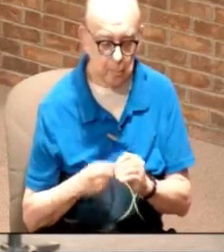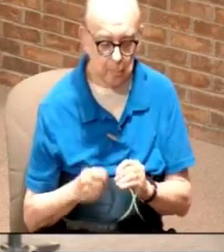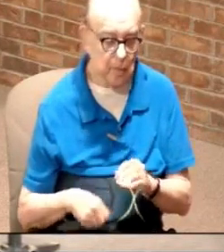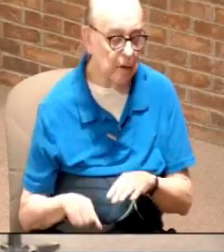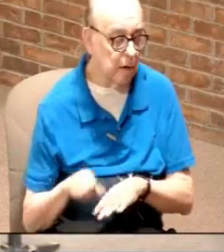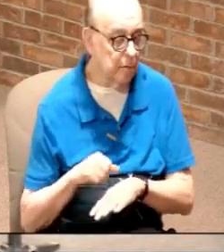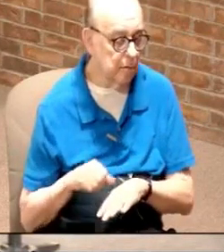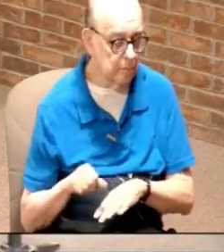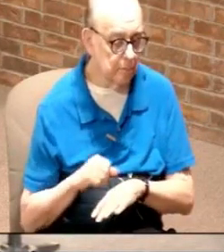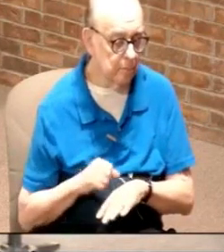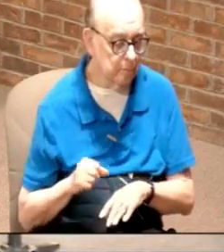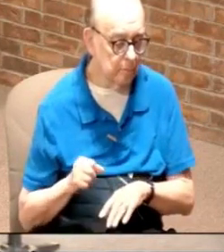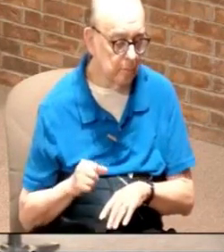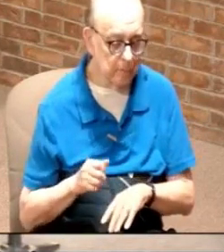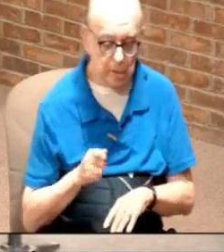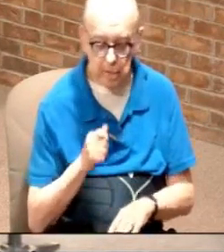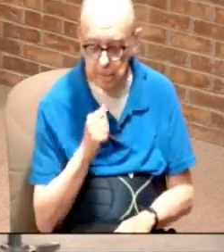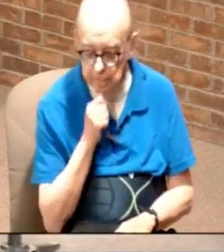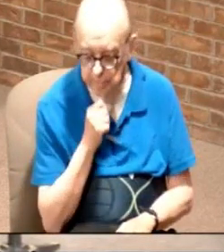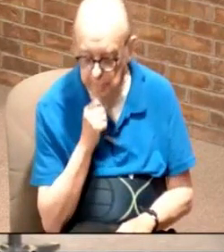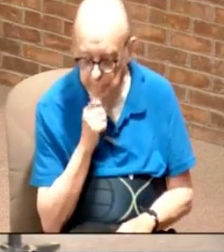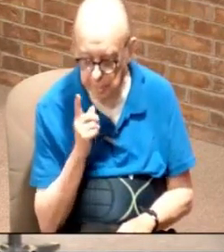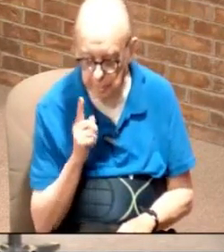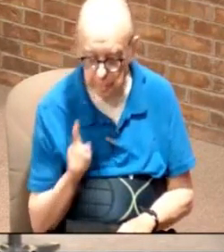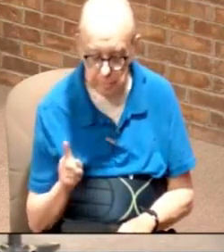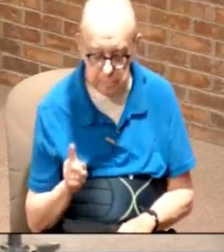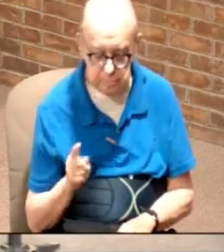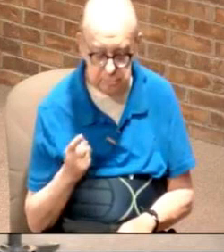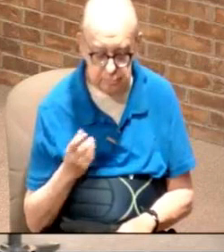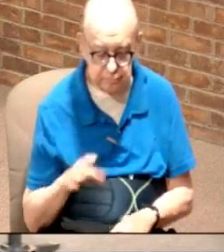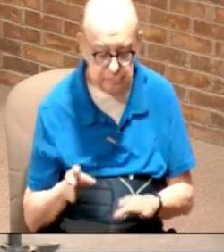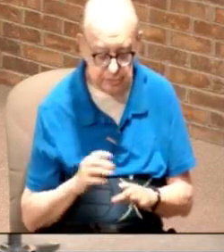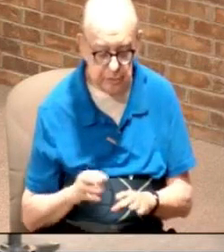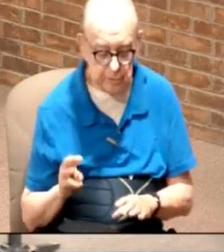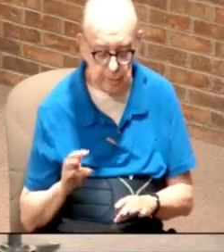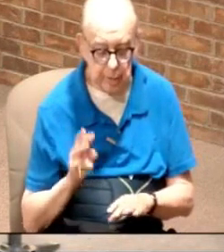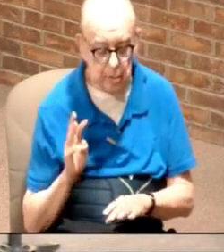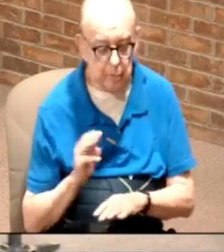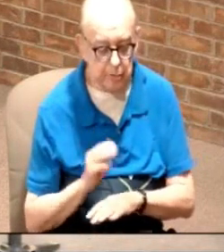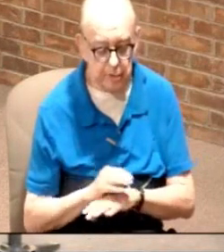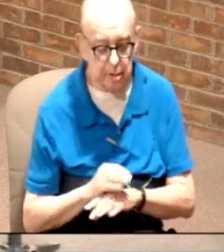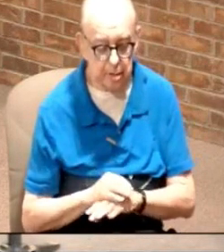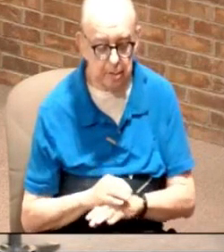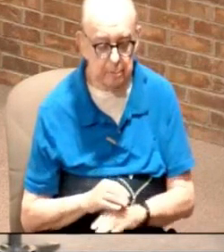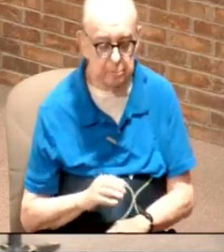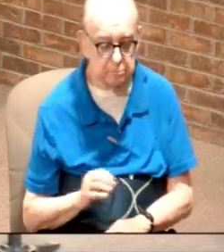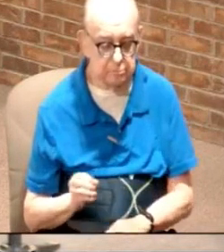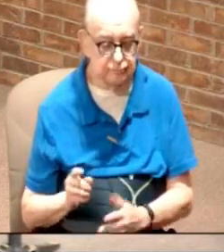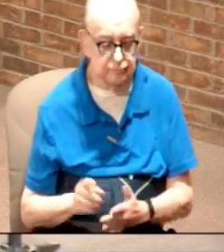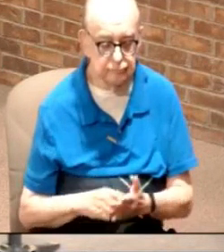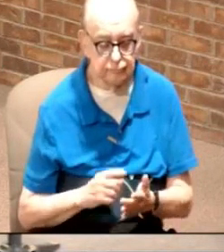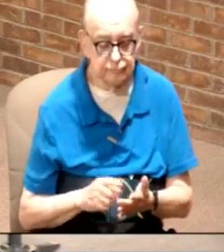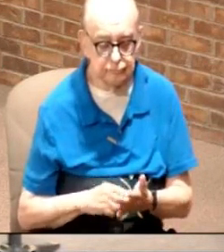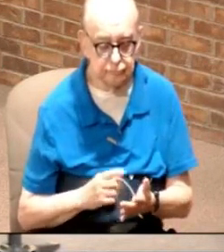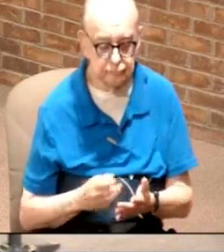anointing. Communion is one. We just took that on Wednesday night, okay? And sometimes people do